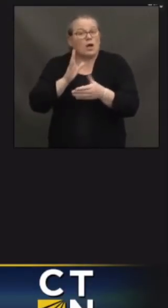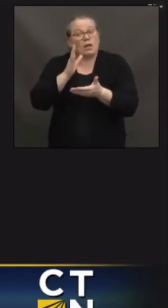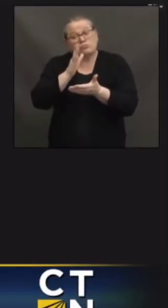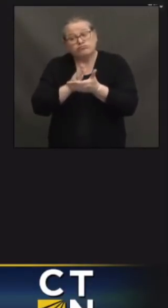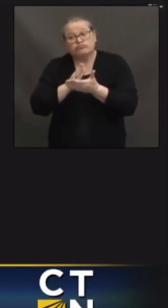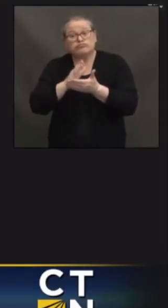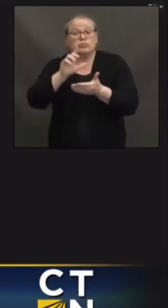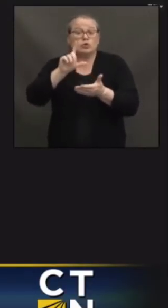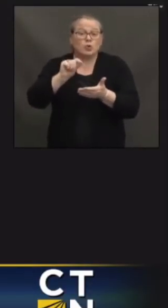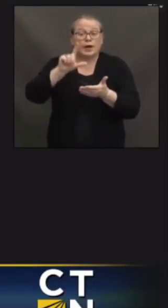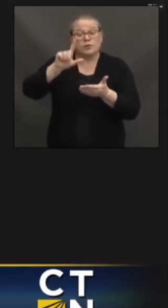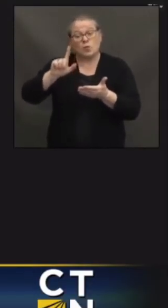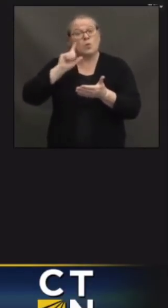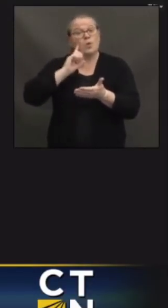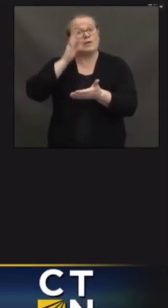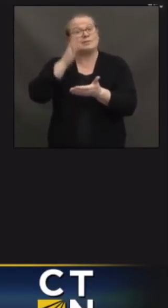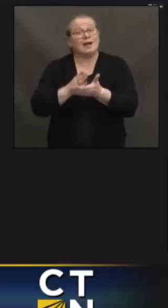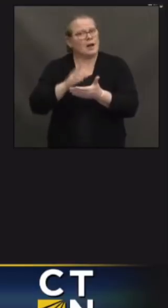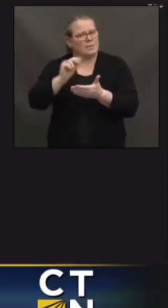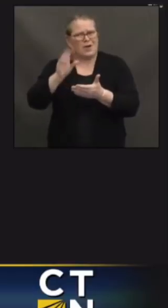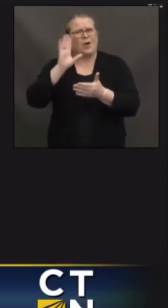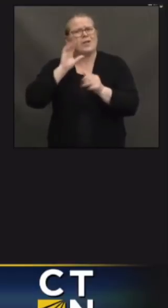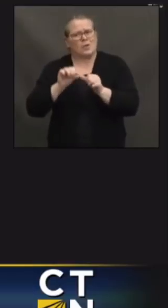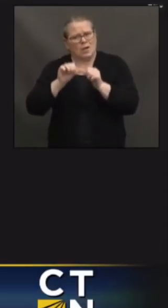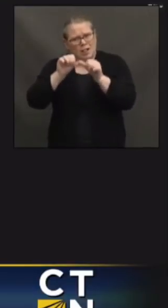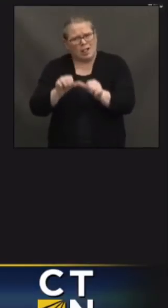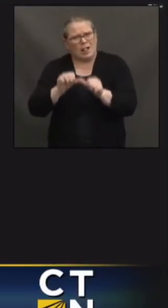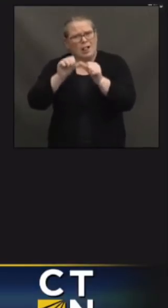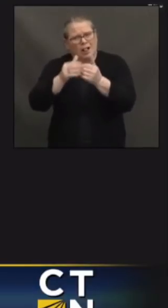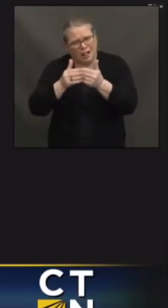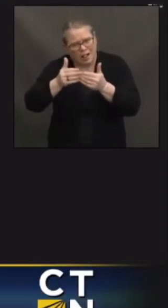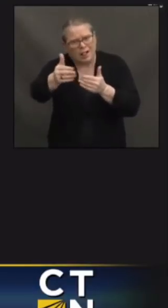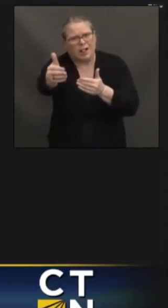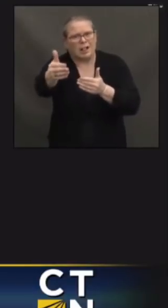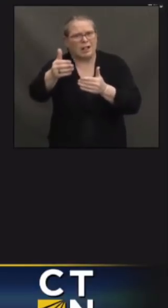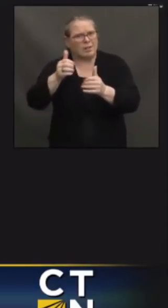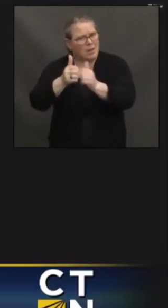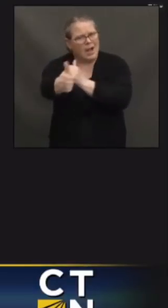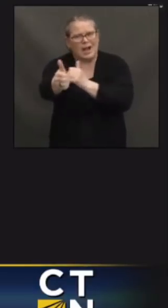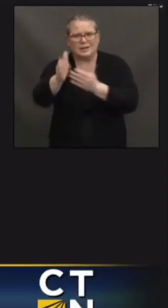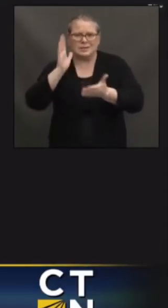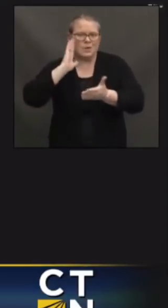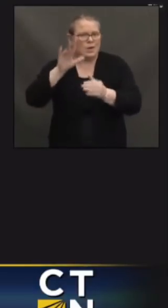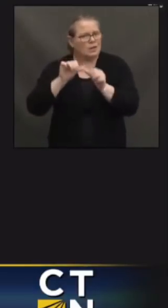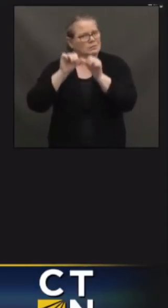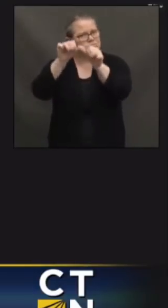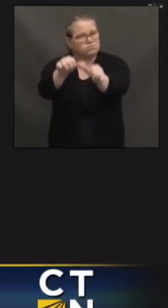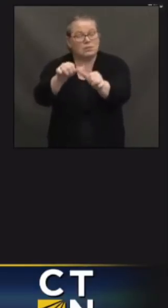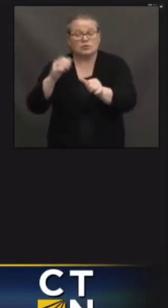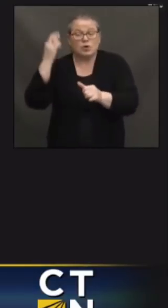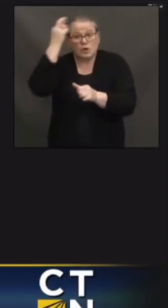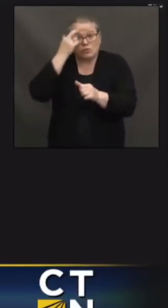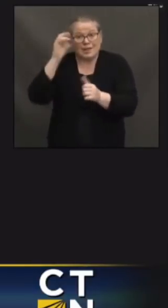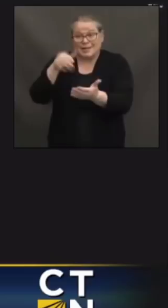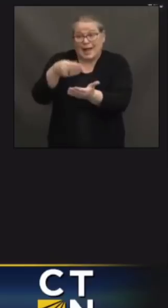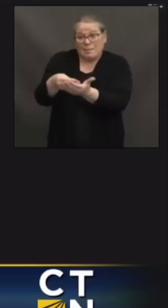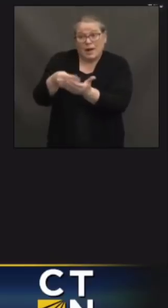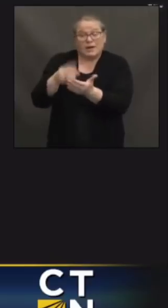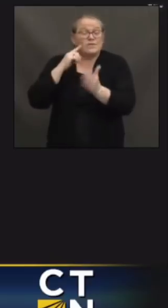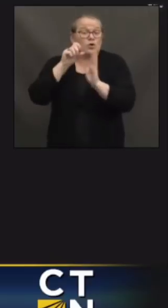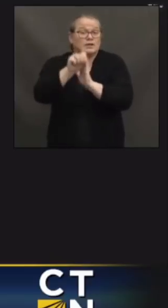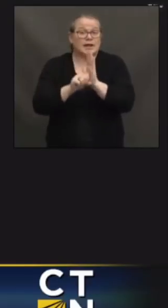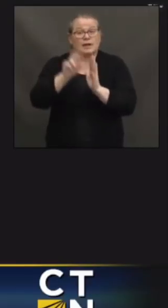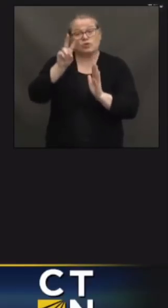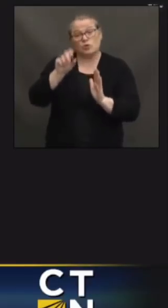provide for an allowance so that these dollars, whether they're the money that go to the states, $2.6 billion coming to